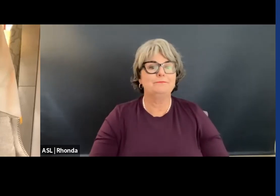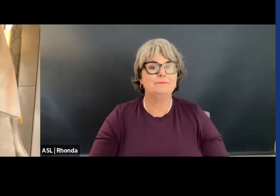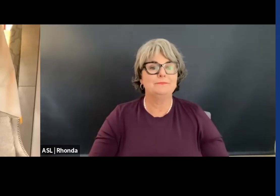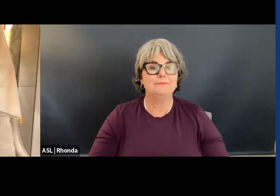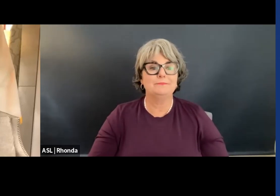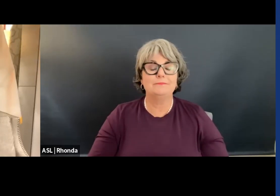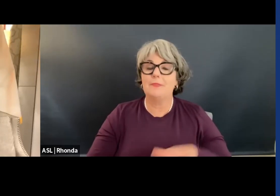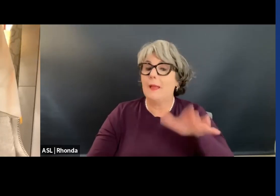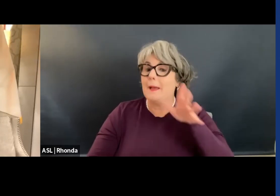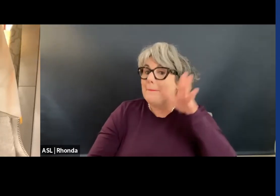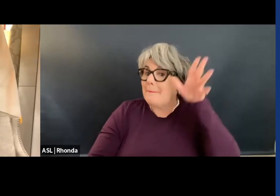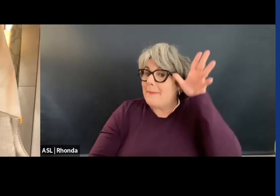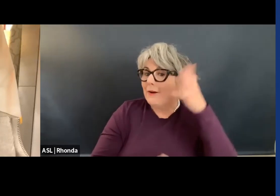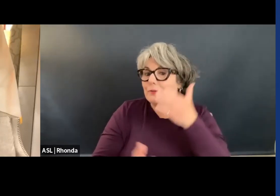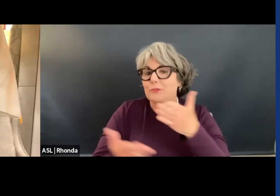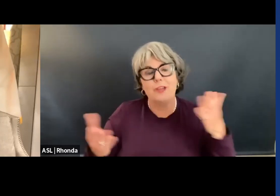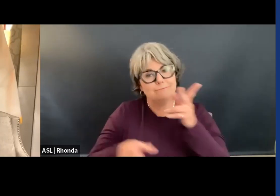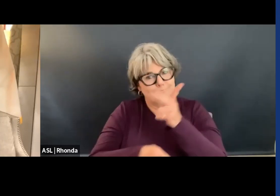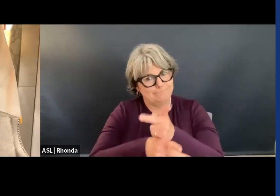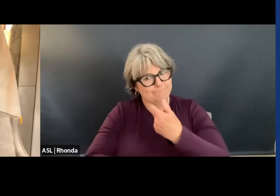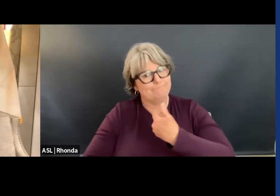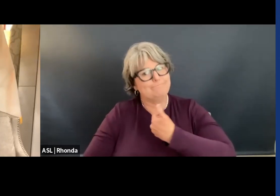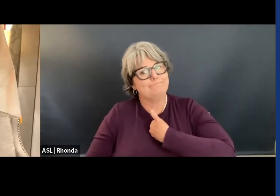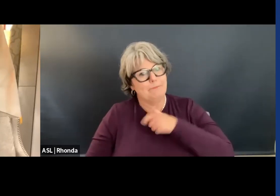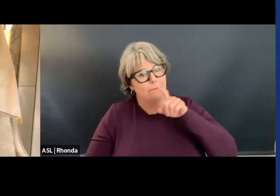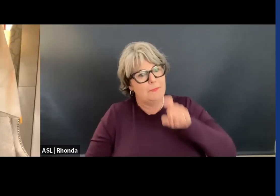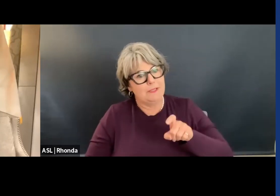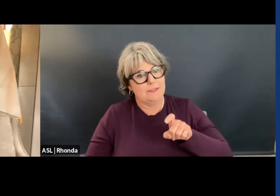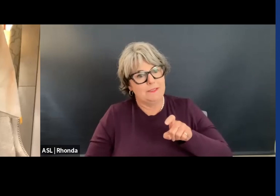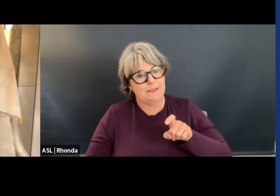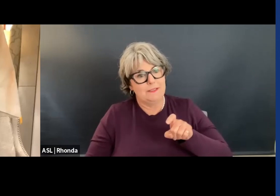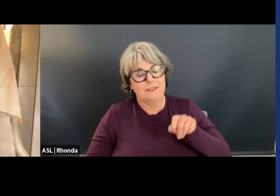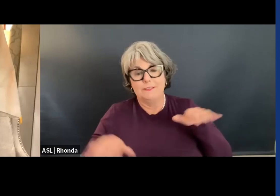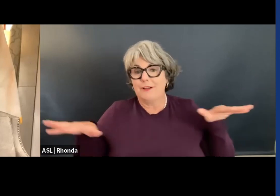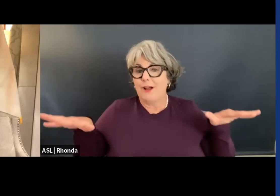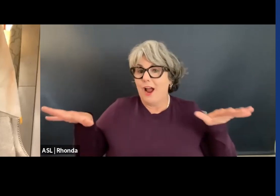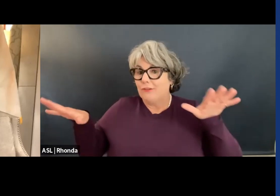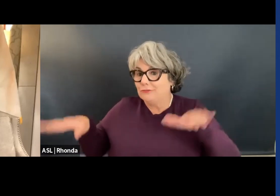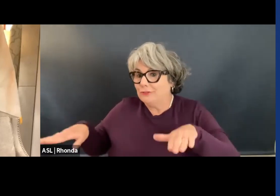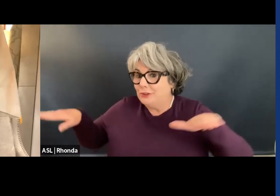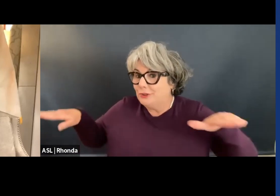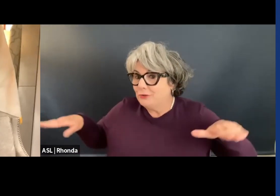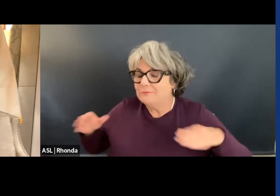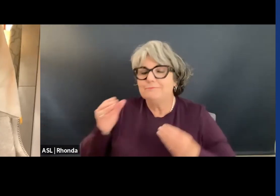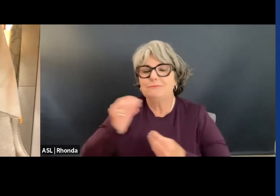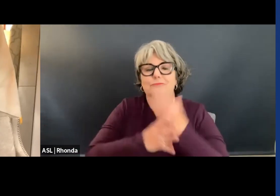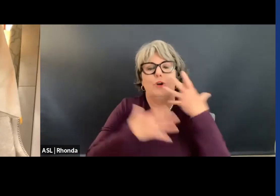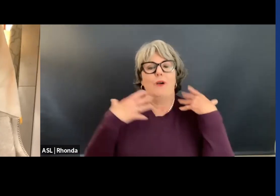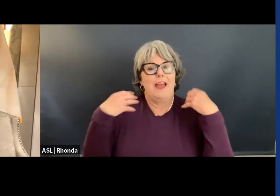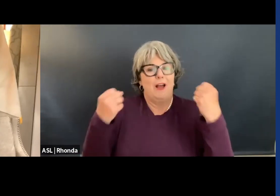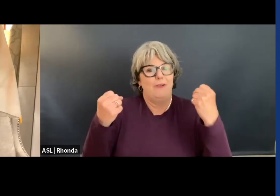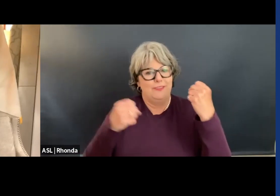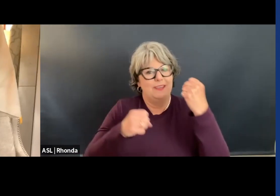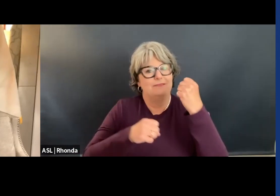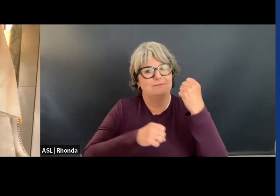Look, parents, we've got to take care of ourselves so that our branches, our kids, grow healthy and grow strong.